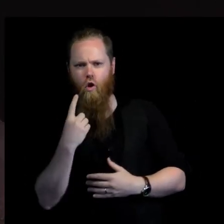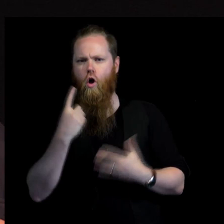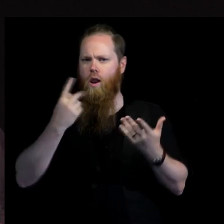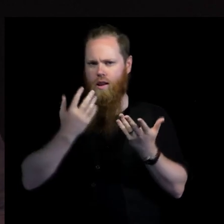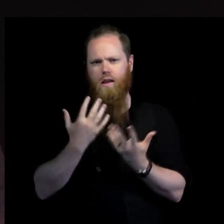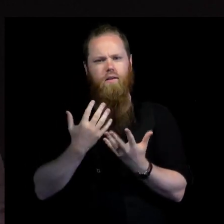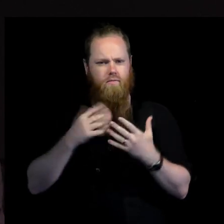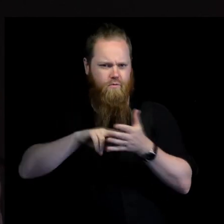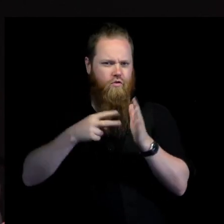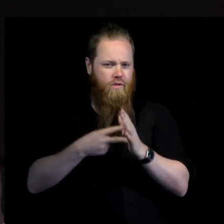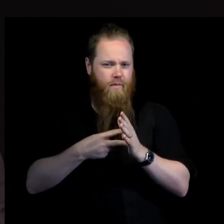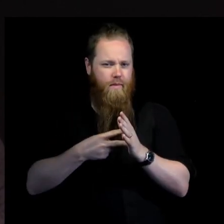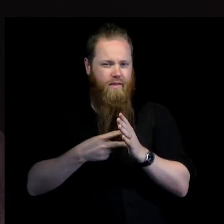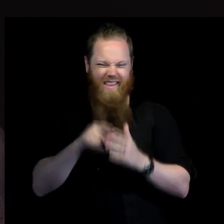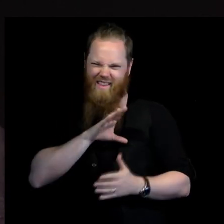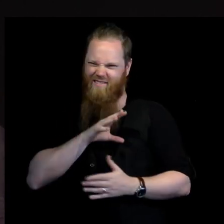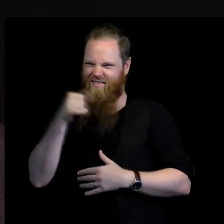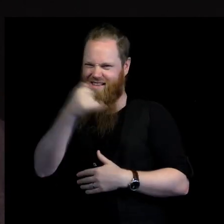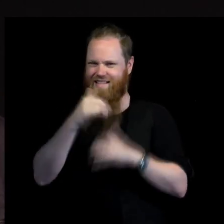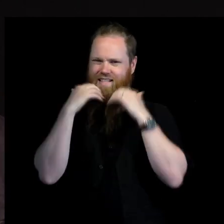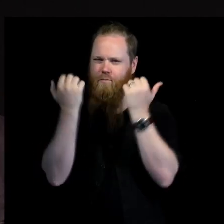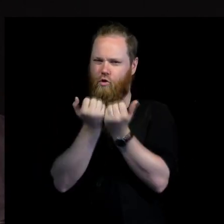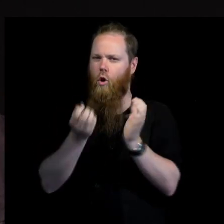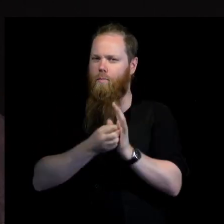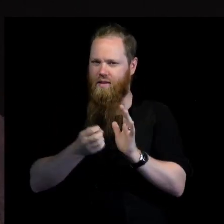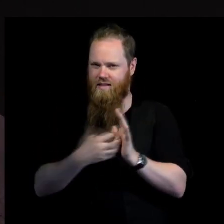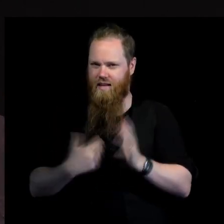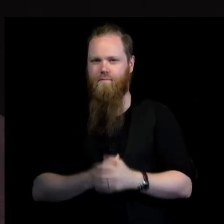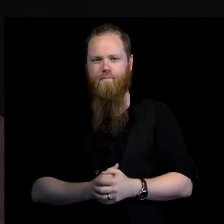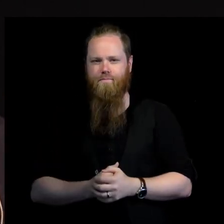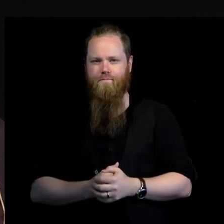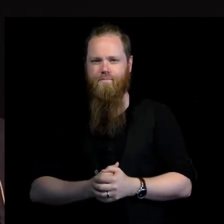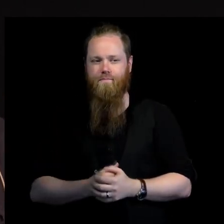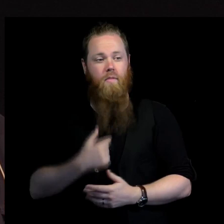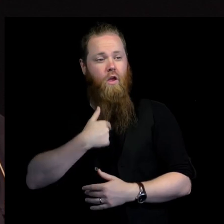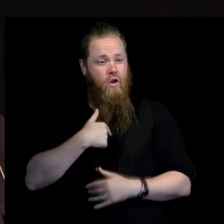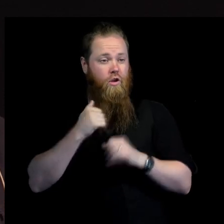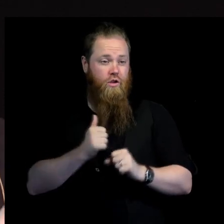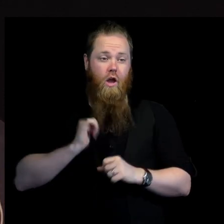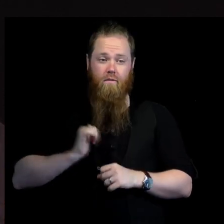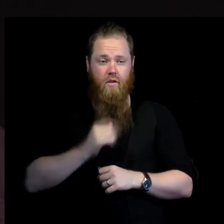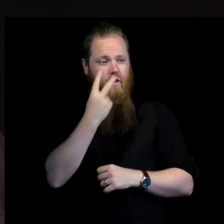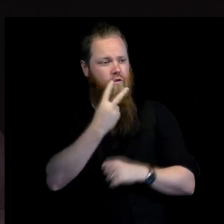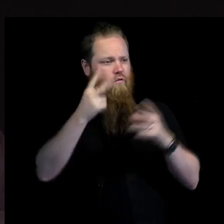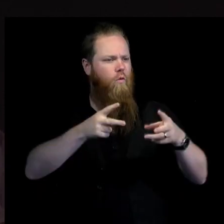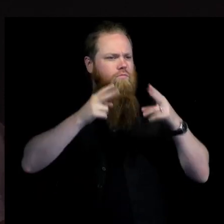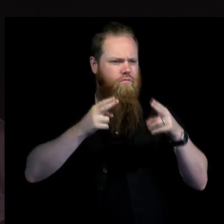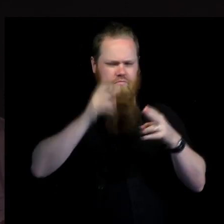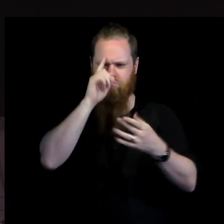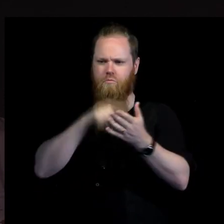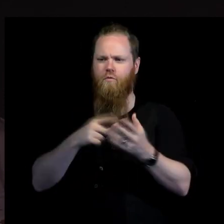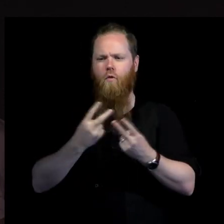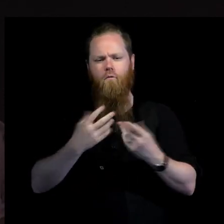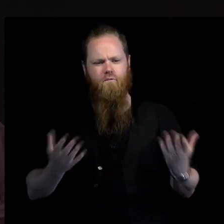have a bit of that in the seminar description. And I will only use two quotes to share with you how serious